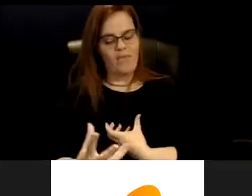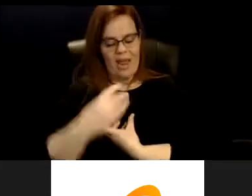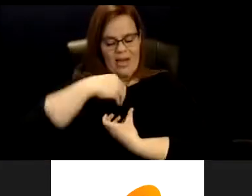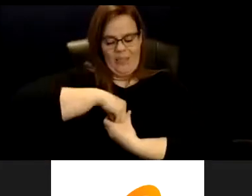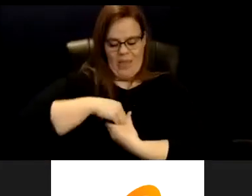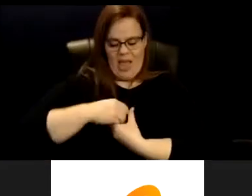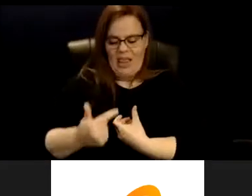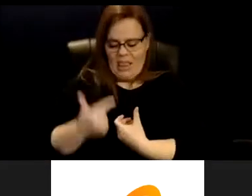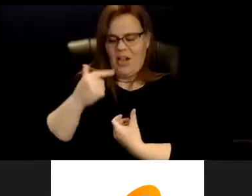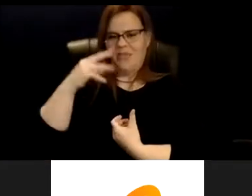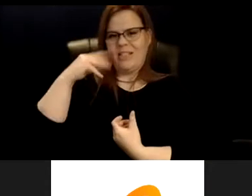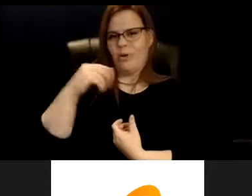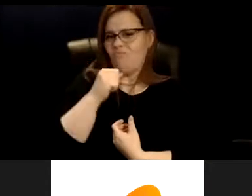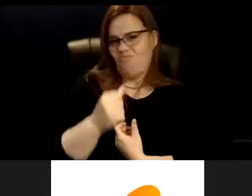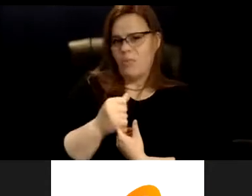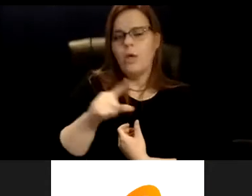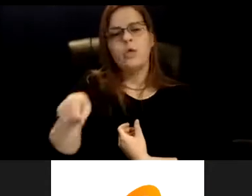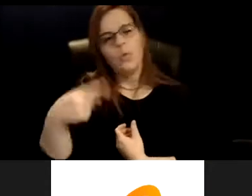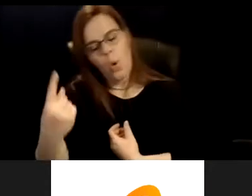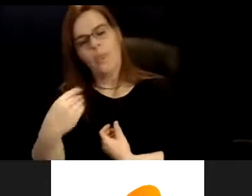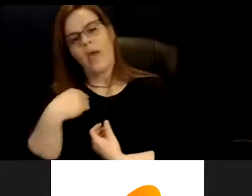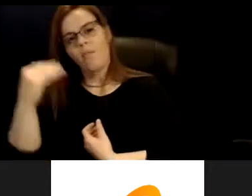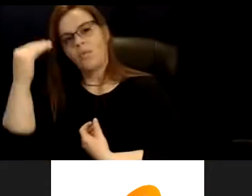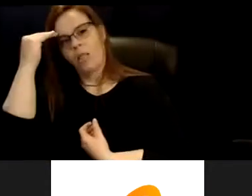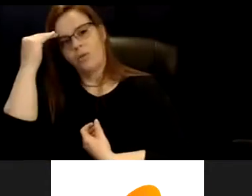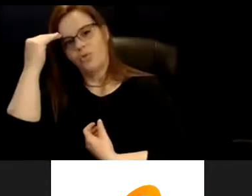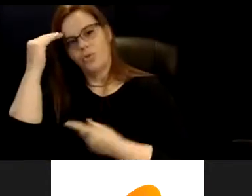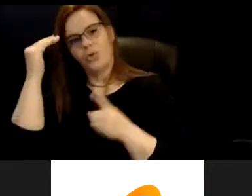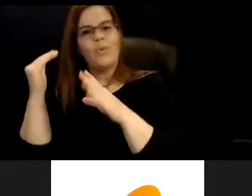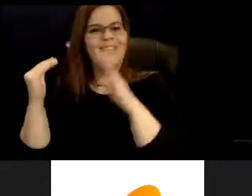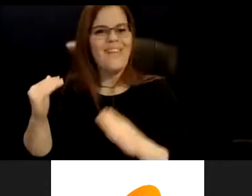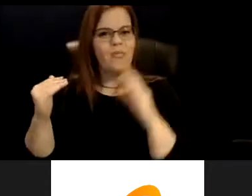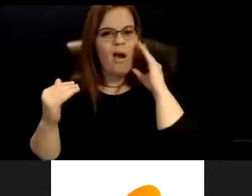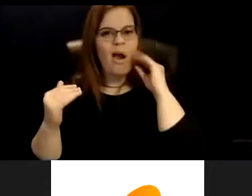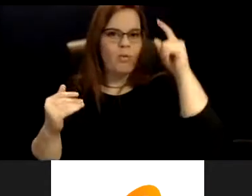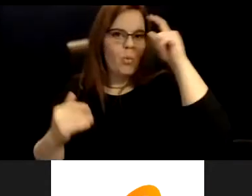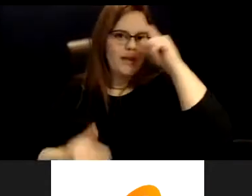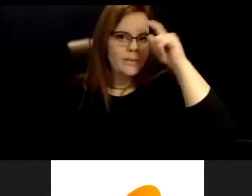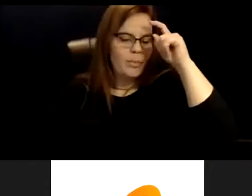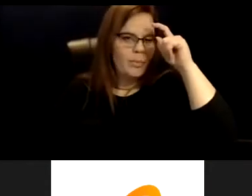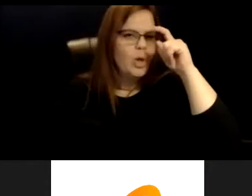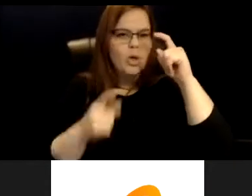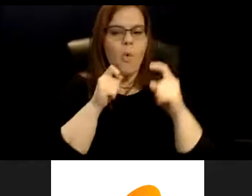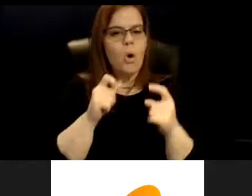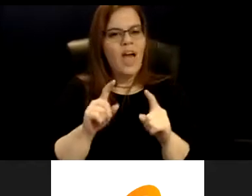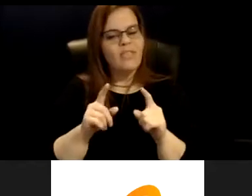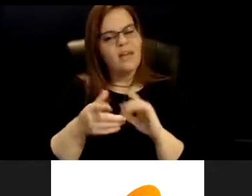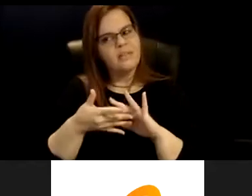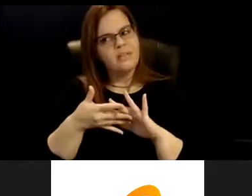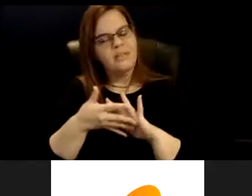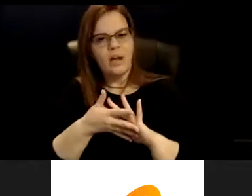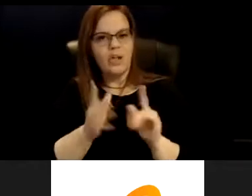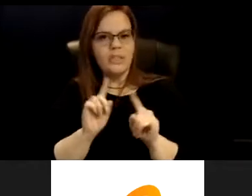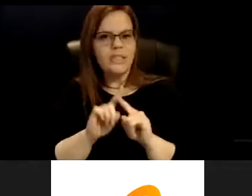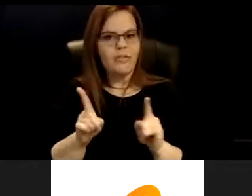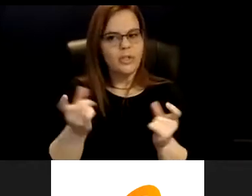only ever have knowledge. You will never have wisdom. You will not have the nuanced understanding of what it means